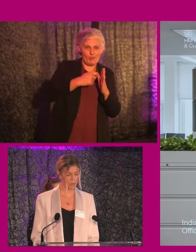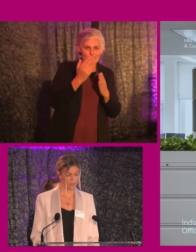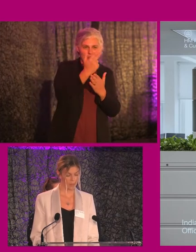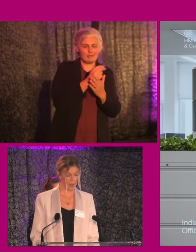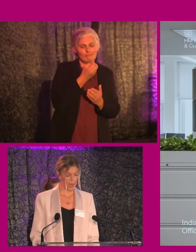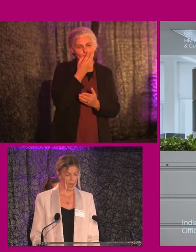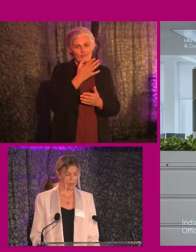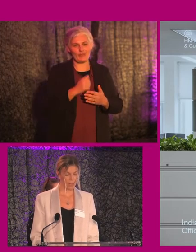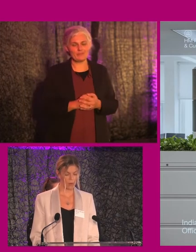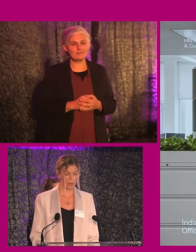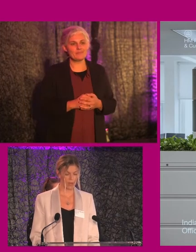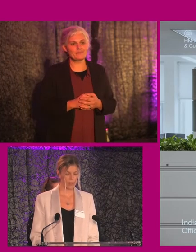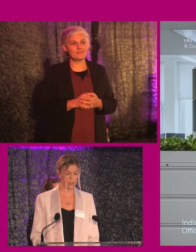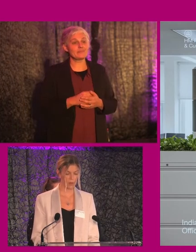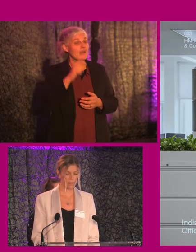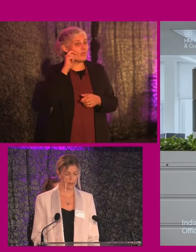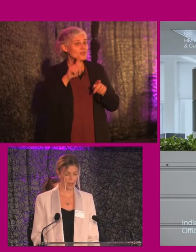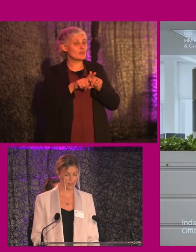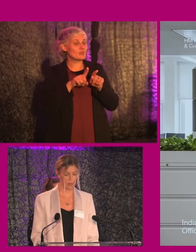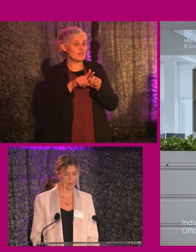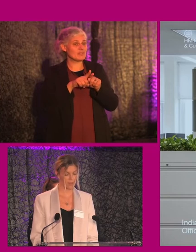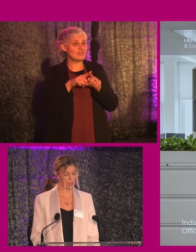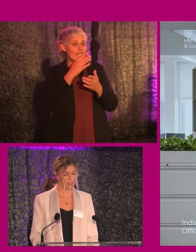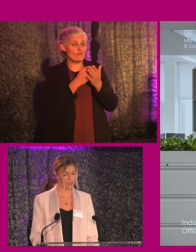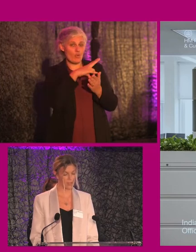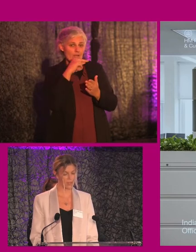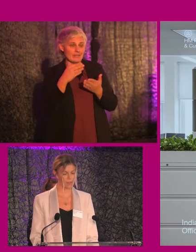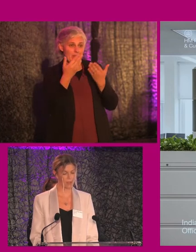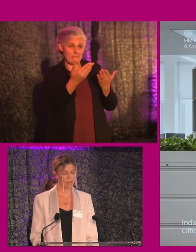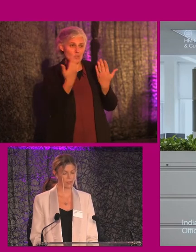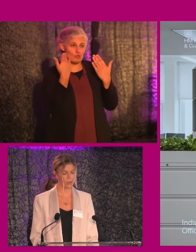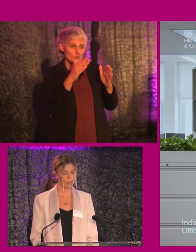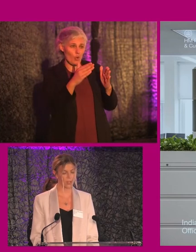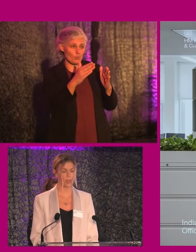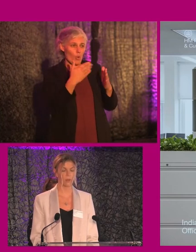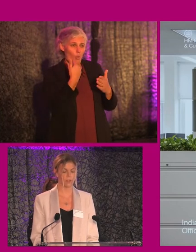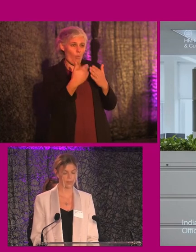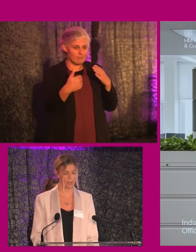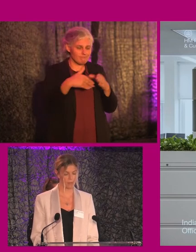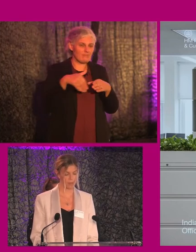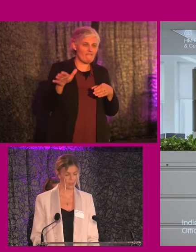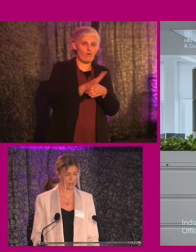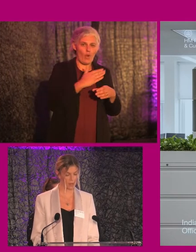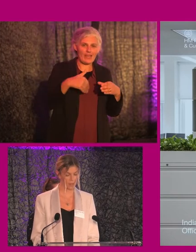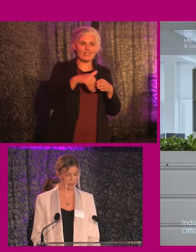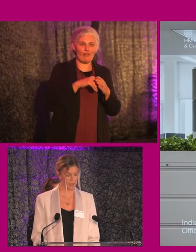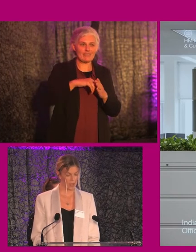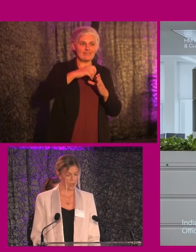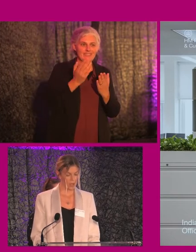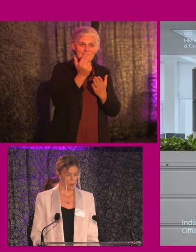wonderful. I really hope that this couple of examples start to give you the insight of the totally inclusive design.